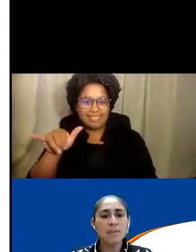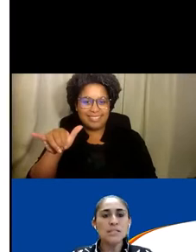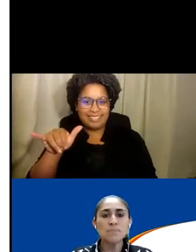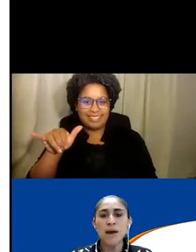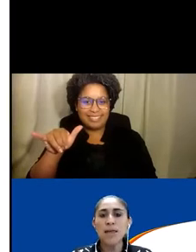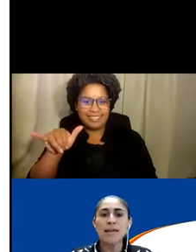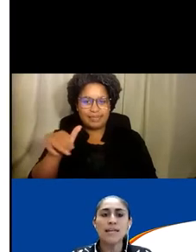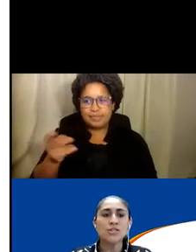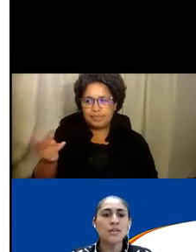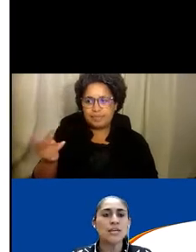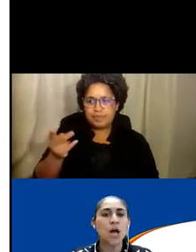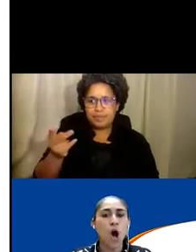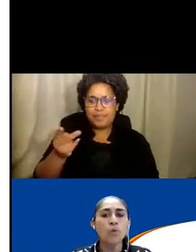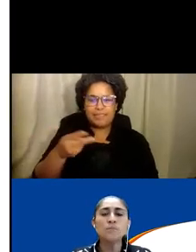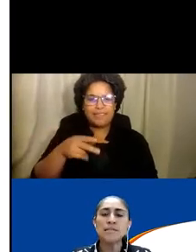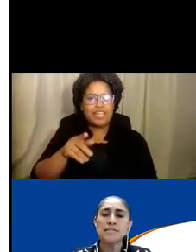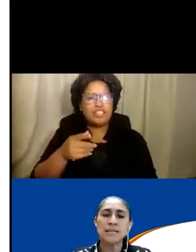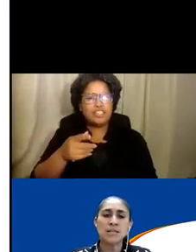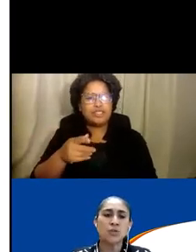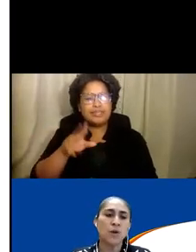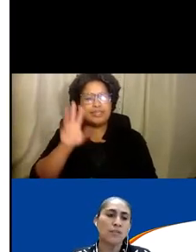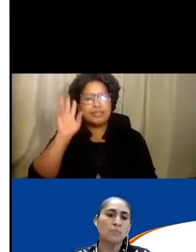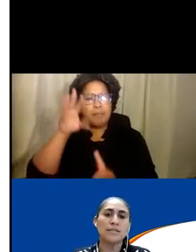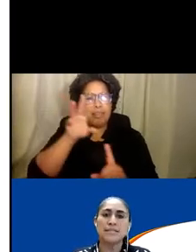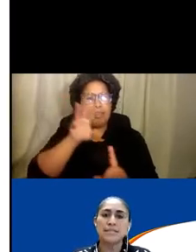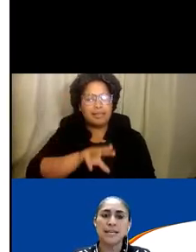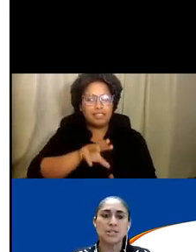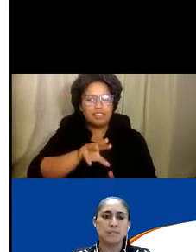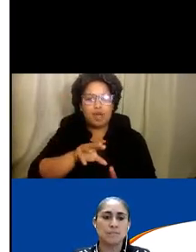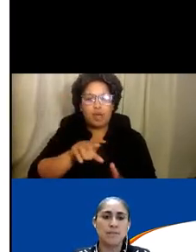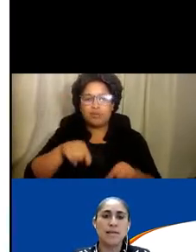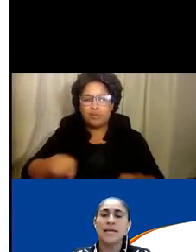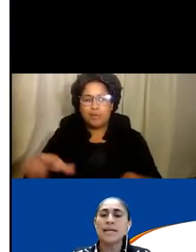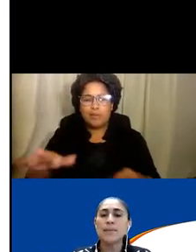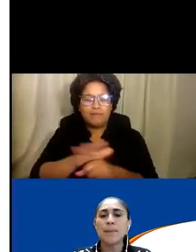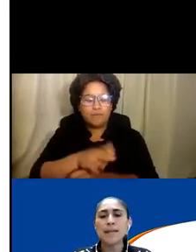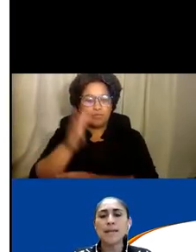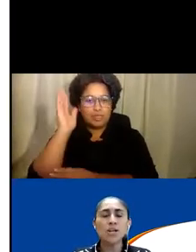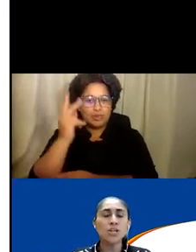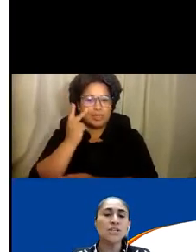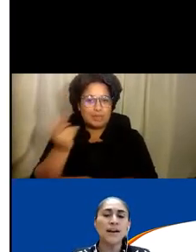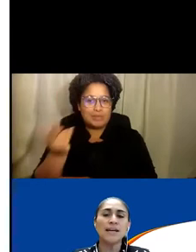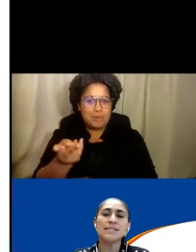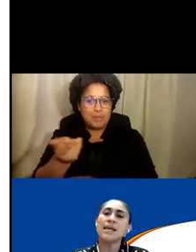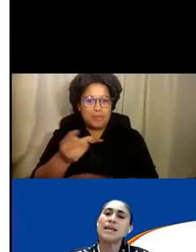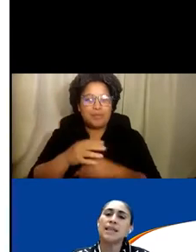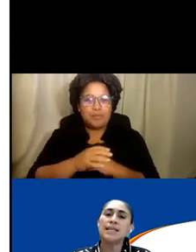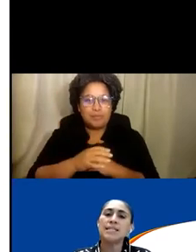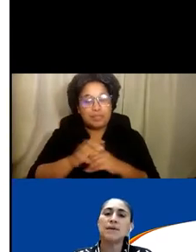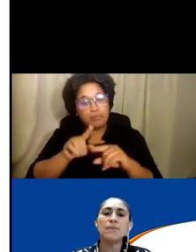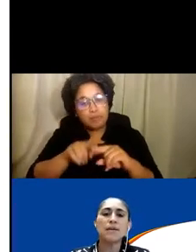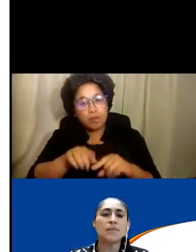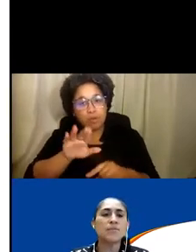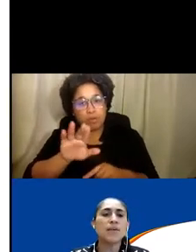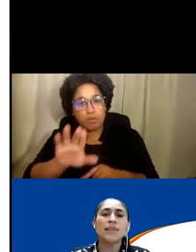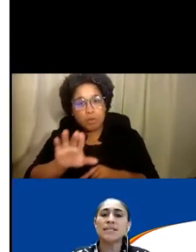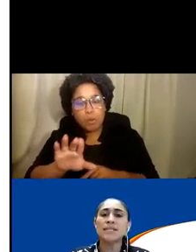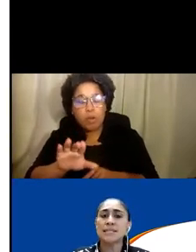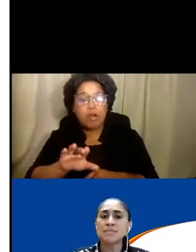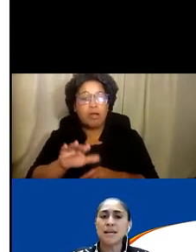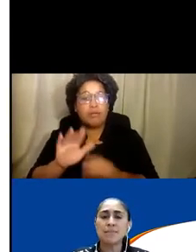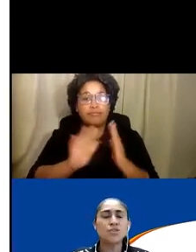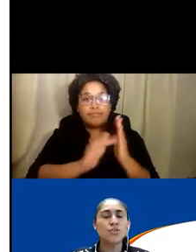They have been spotlighted so they can always be seen throughout the presentation. Depending on your device, this may mean